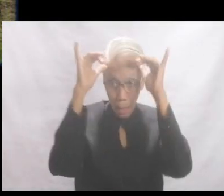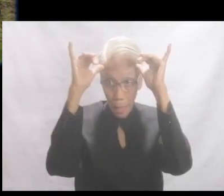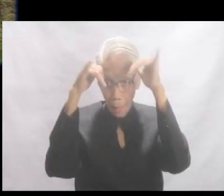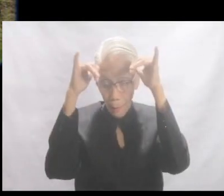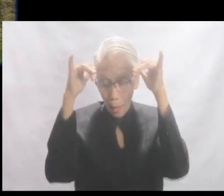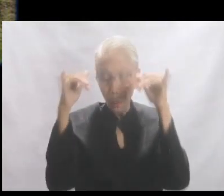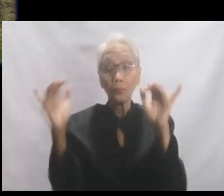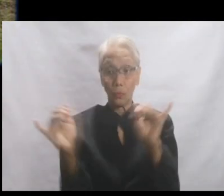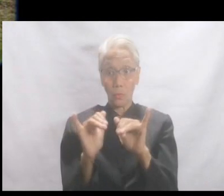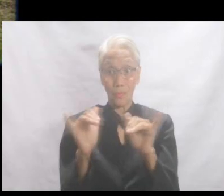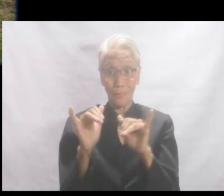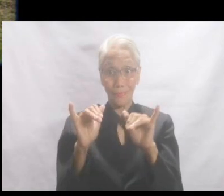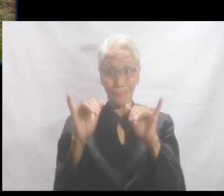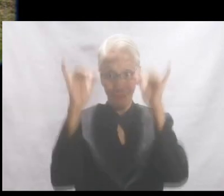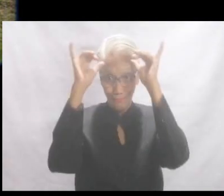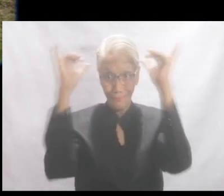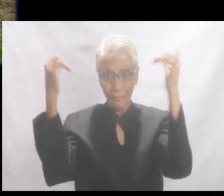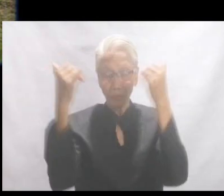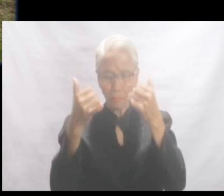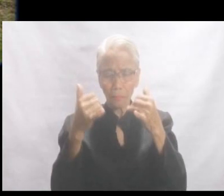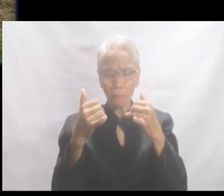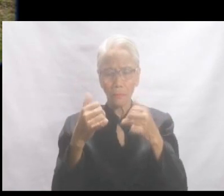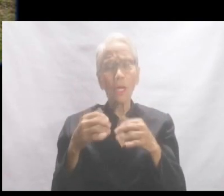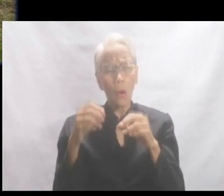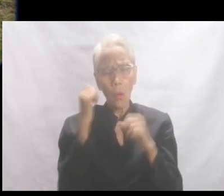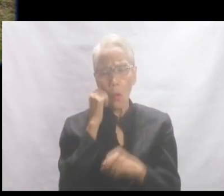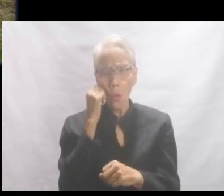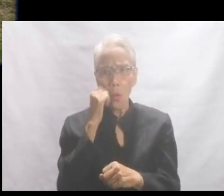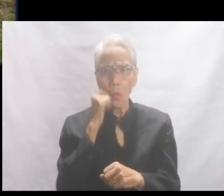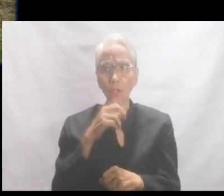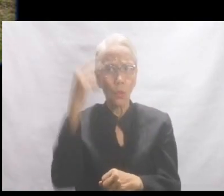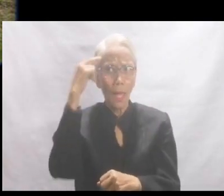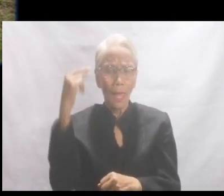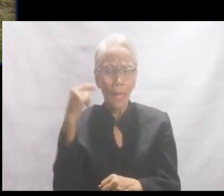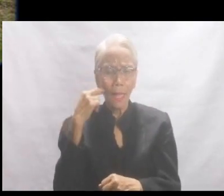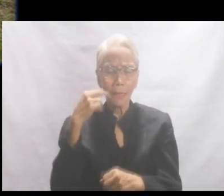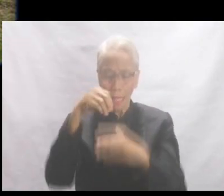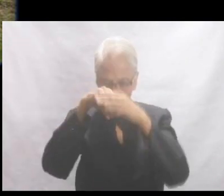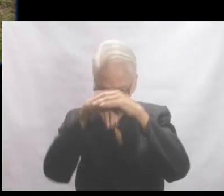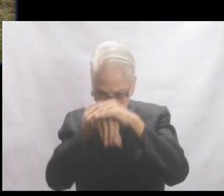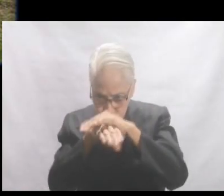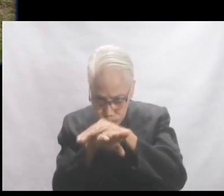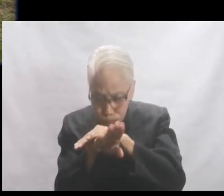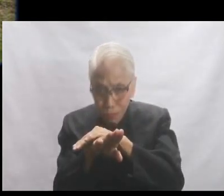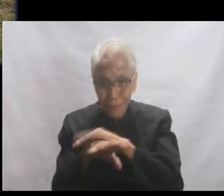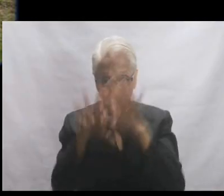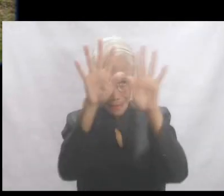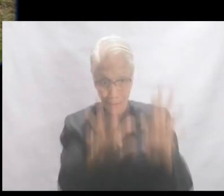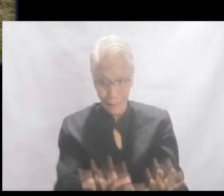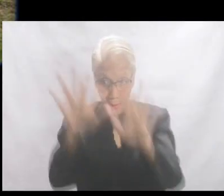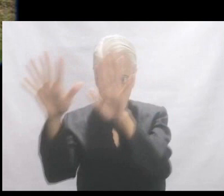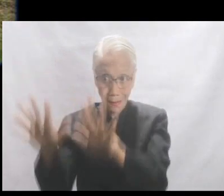kalabaw daw, tulad ng dalawang baka sa picture natin, would always stick out their heads between the barbed wire